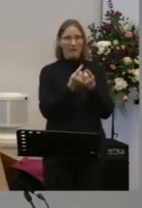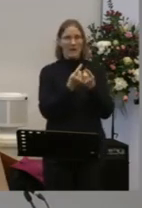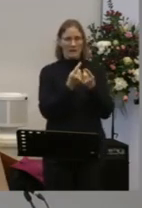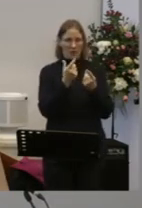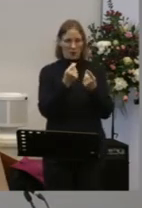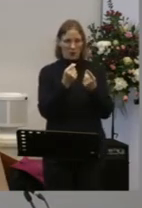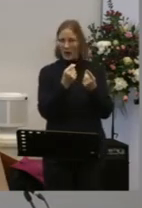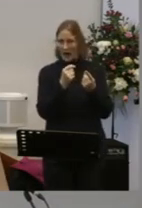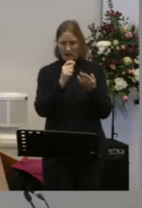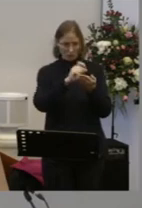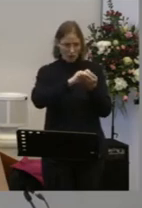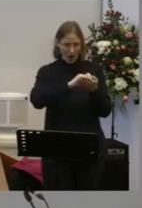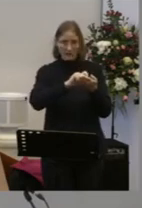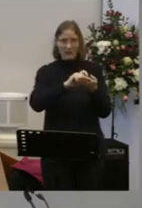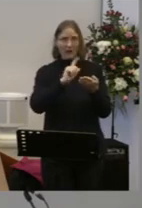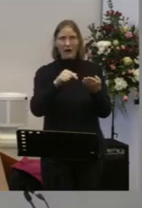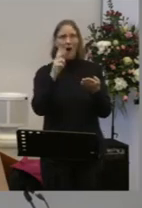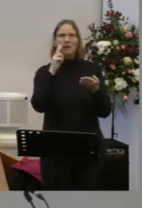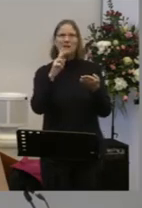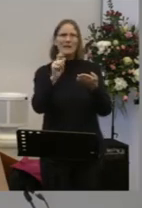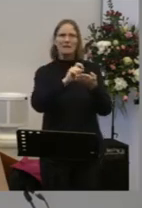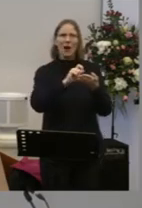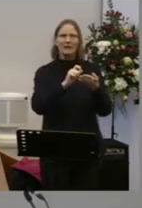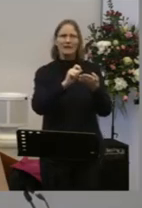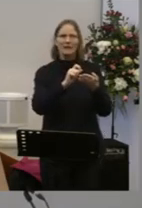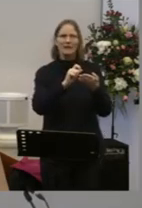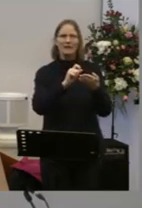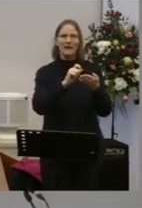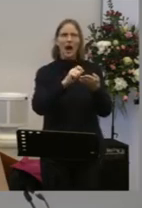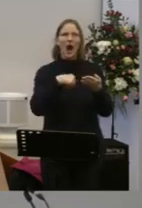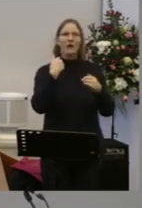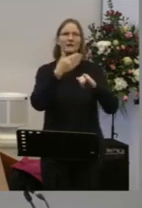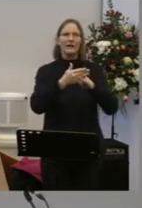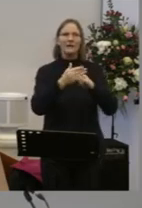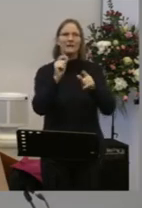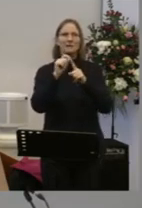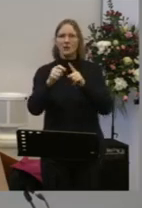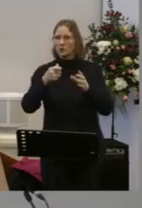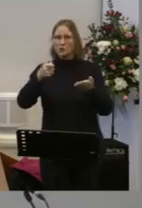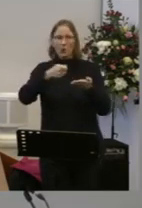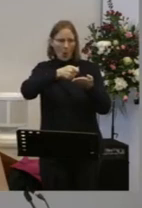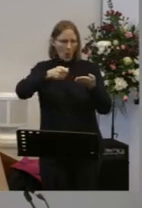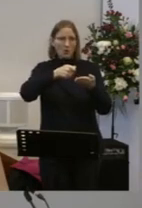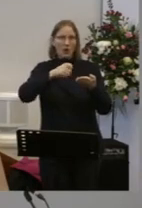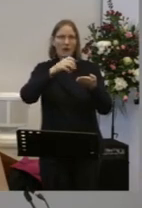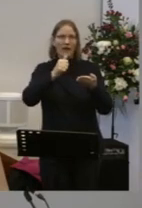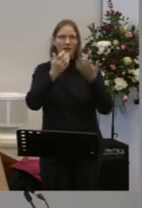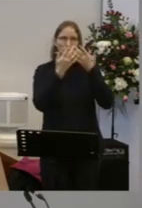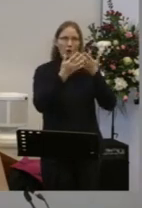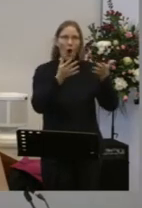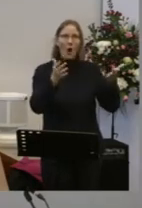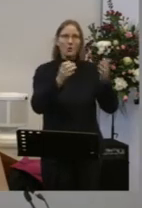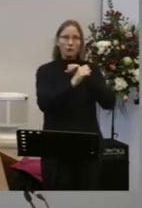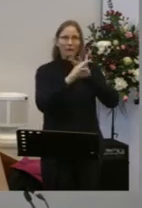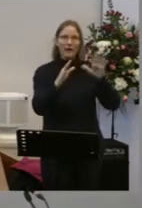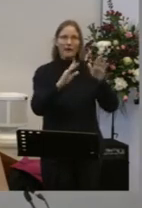Don't rob this house Because I've written on everything That's basically what it said Do you remember those things? I used to think I don't know that's